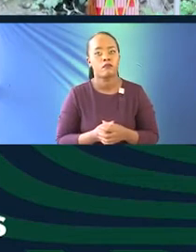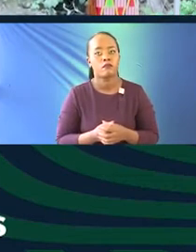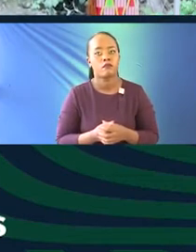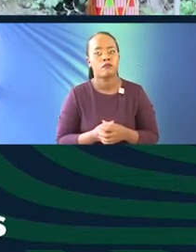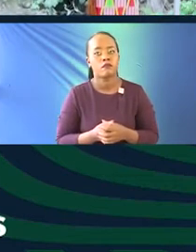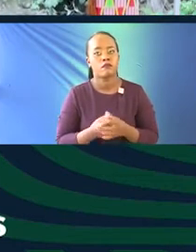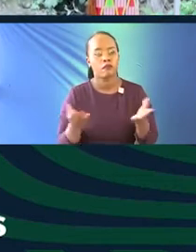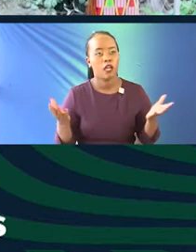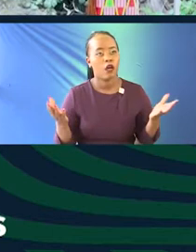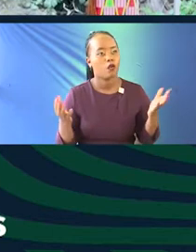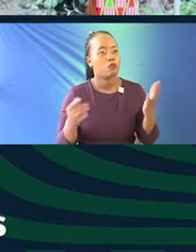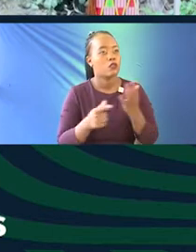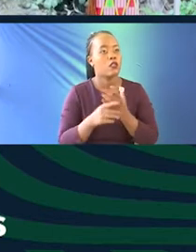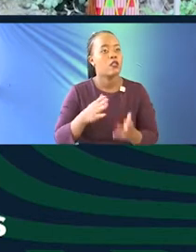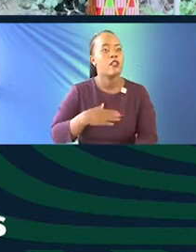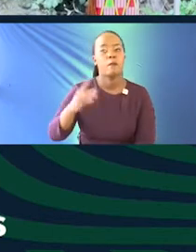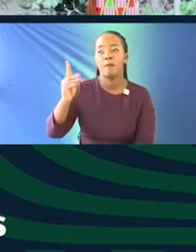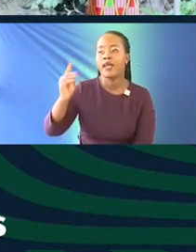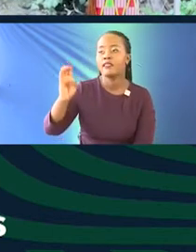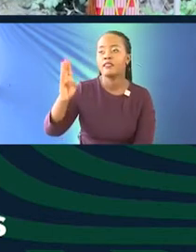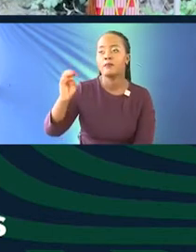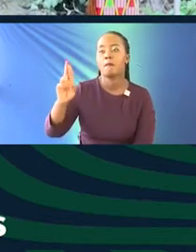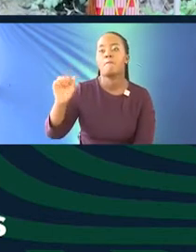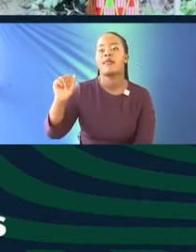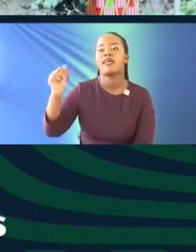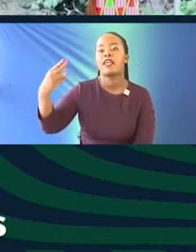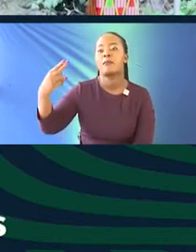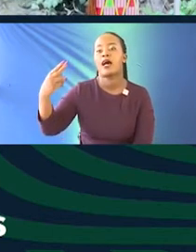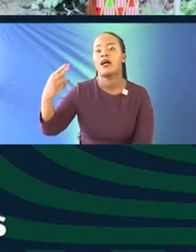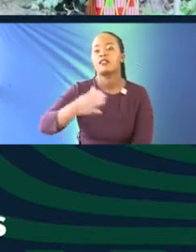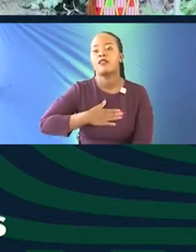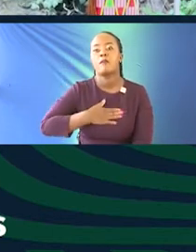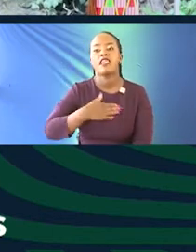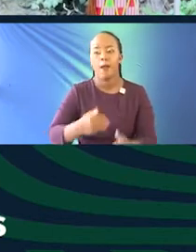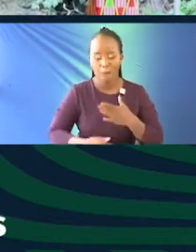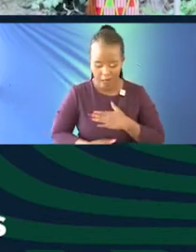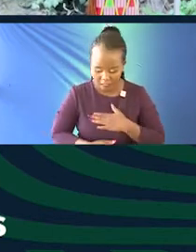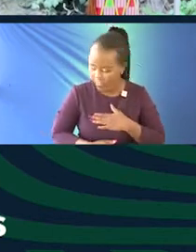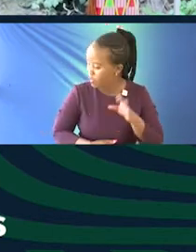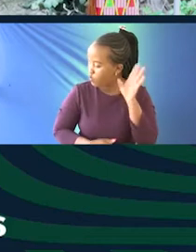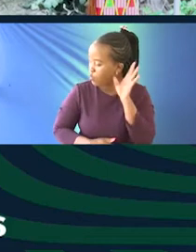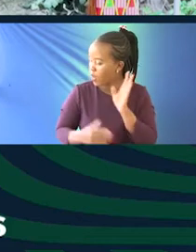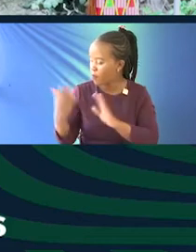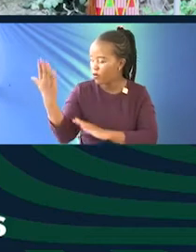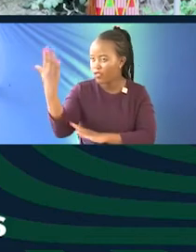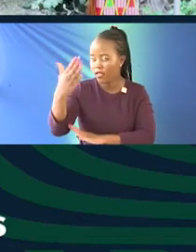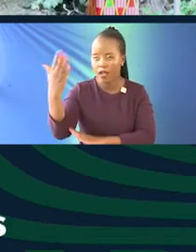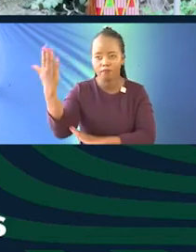Hi, my name is Debra and I'm pleased or privileged to hear you both speak.